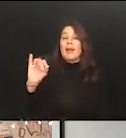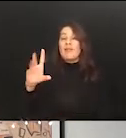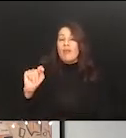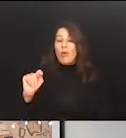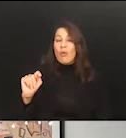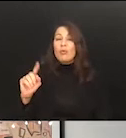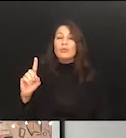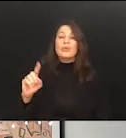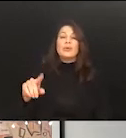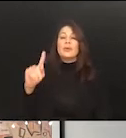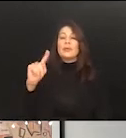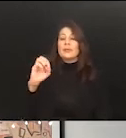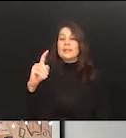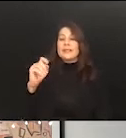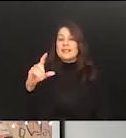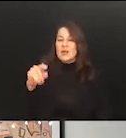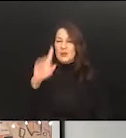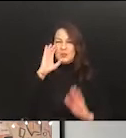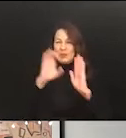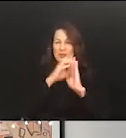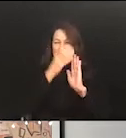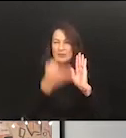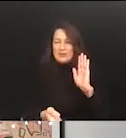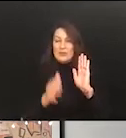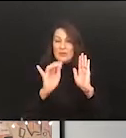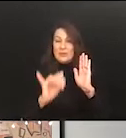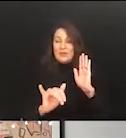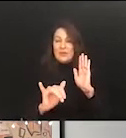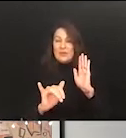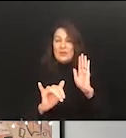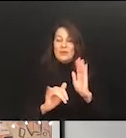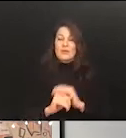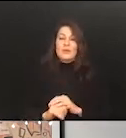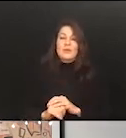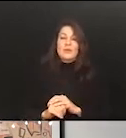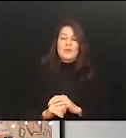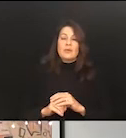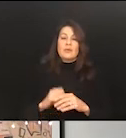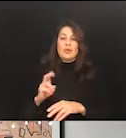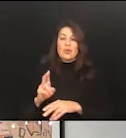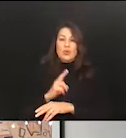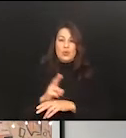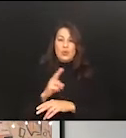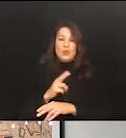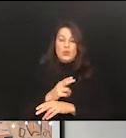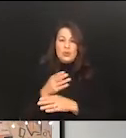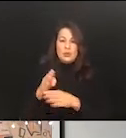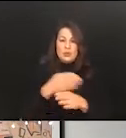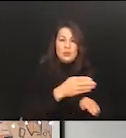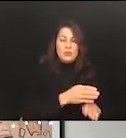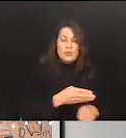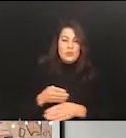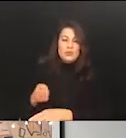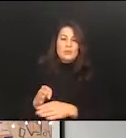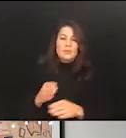Textio, Fetcher. Those are all kind of in the sourcing area. You have a number of tools in the screening area. And again, I'm